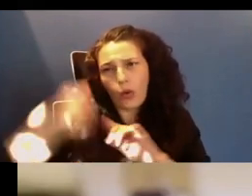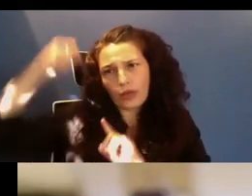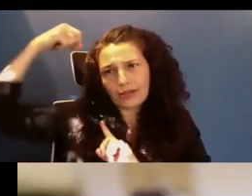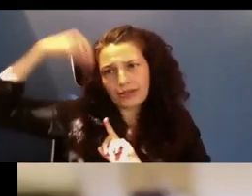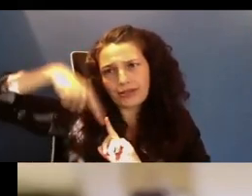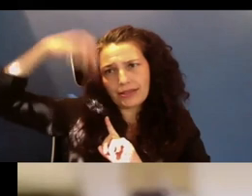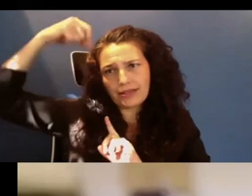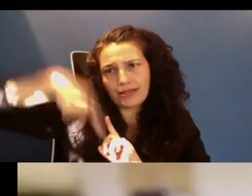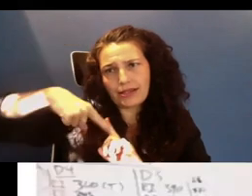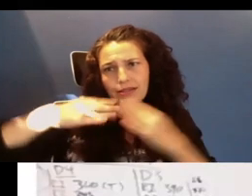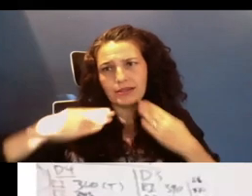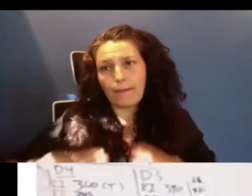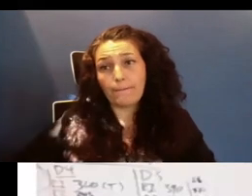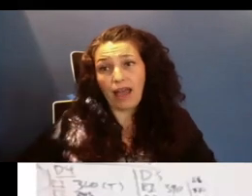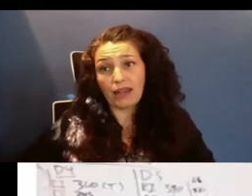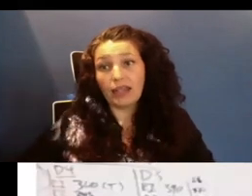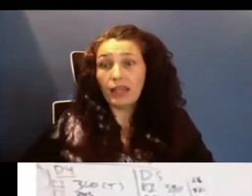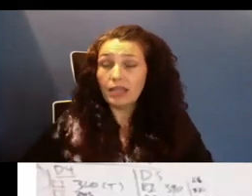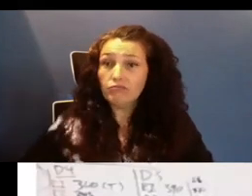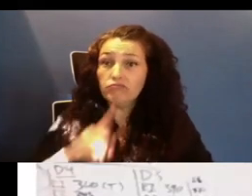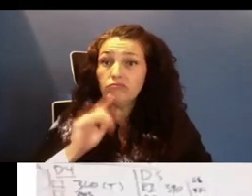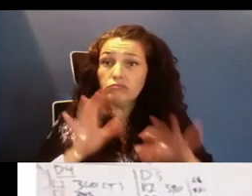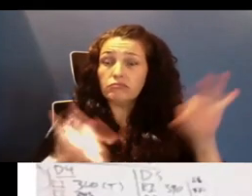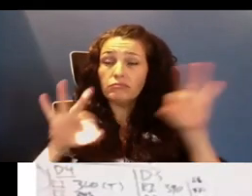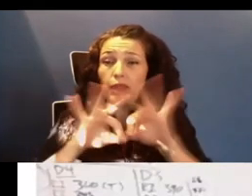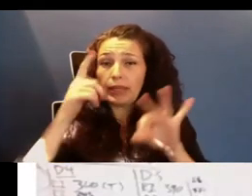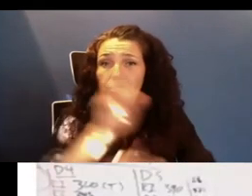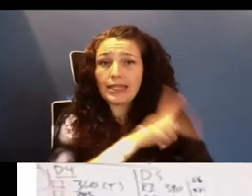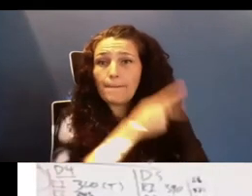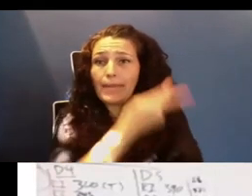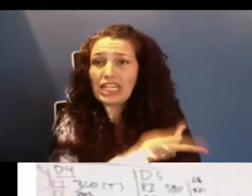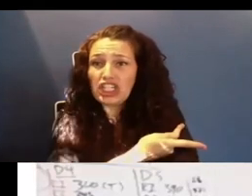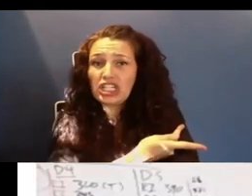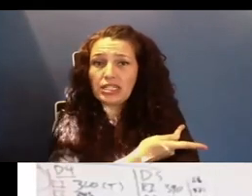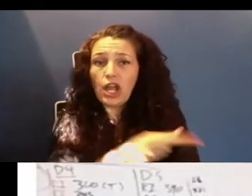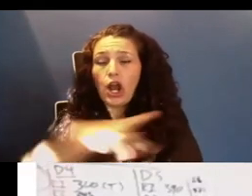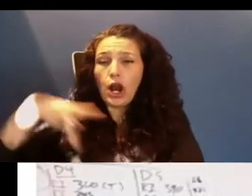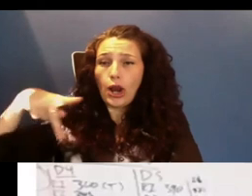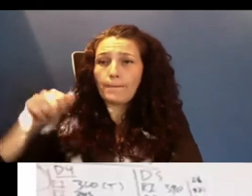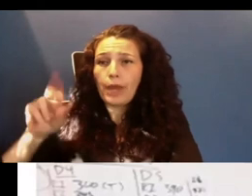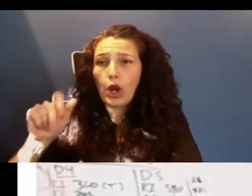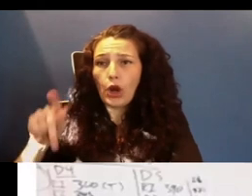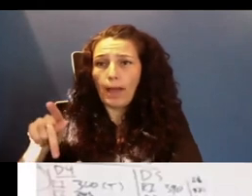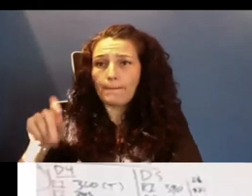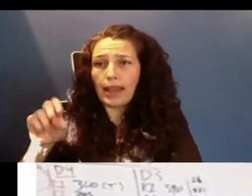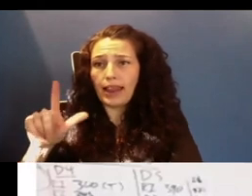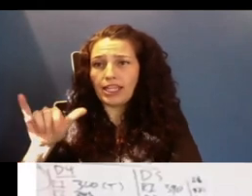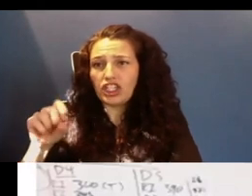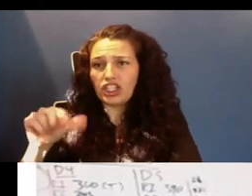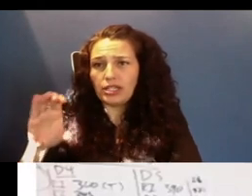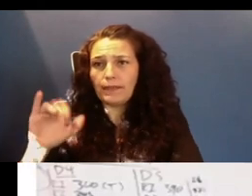that. Now, that's really important because the patients in these studies are paraplegics and the regions that the